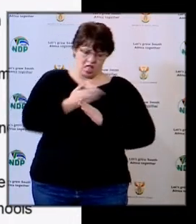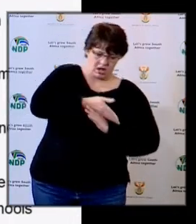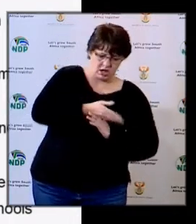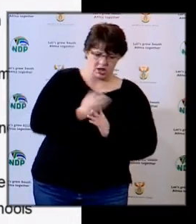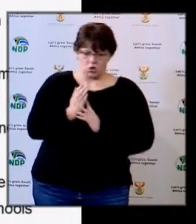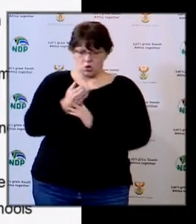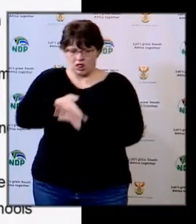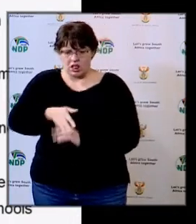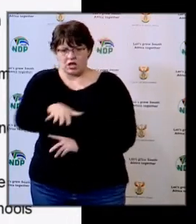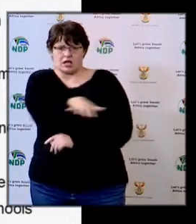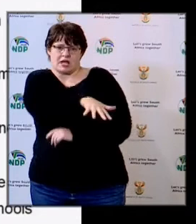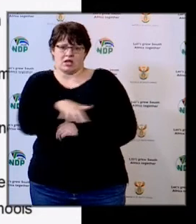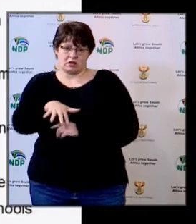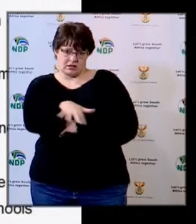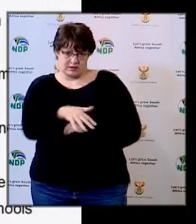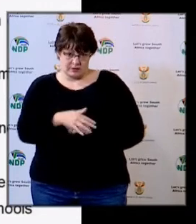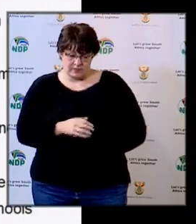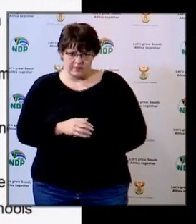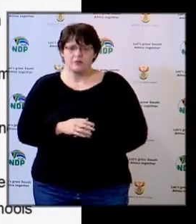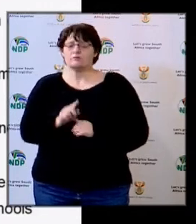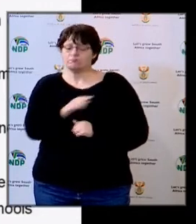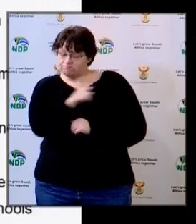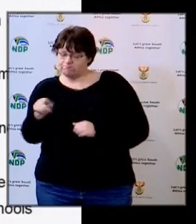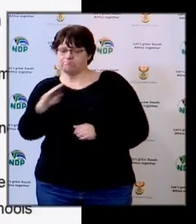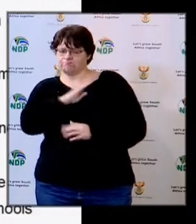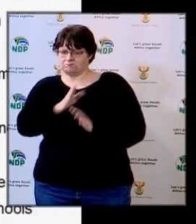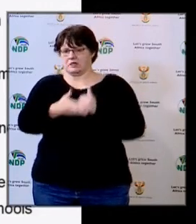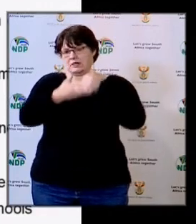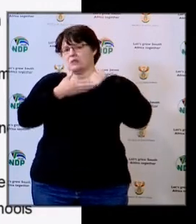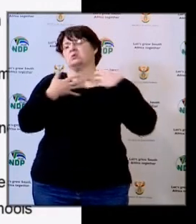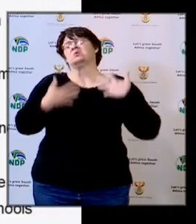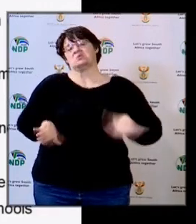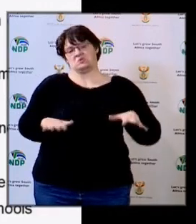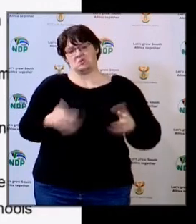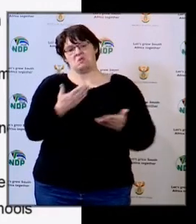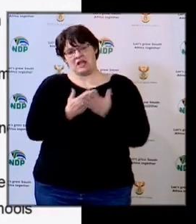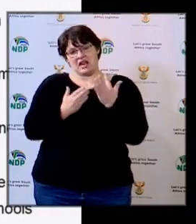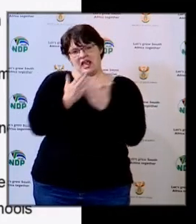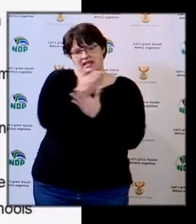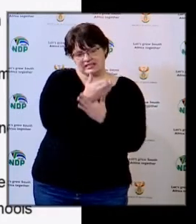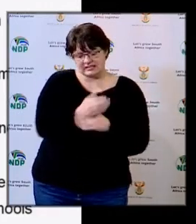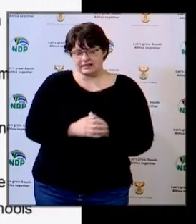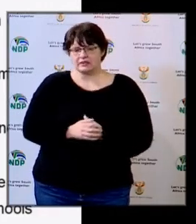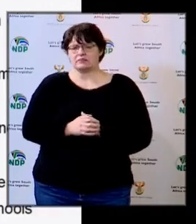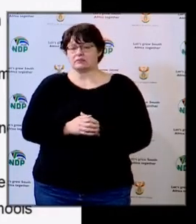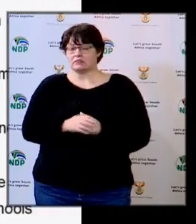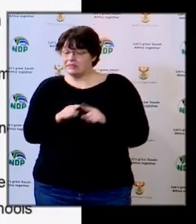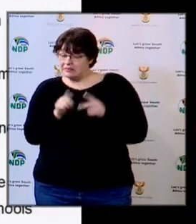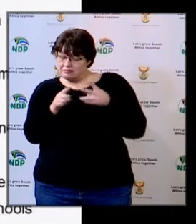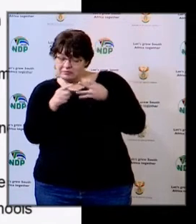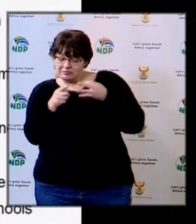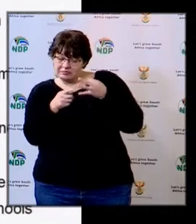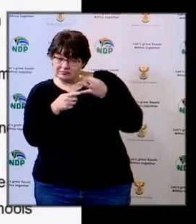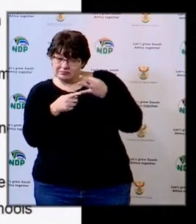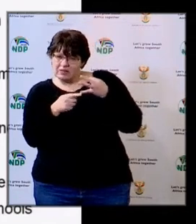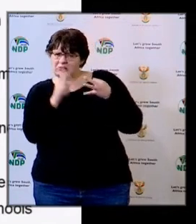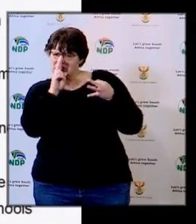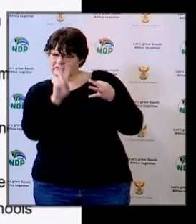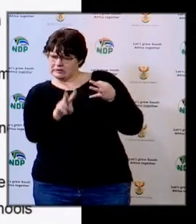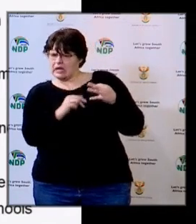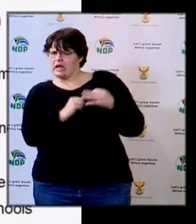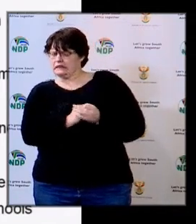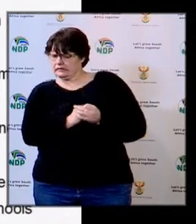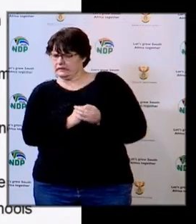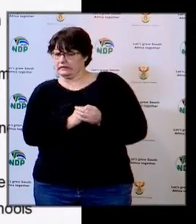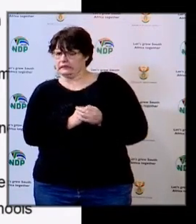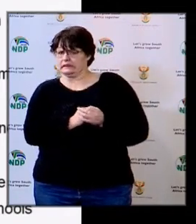into those areas. We got assistance in that regard to do so. We also found that we had to